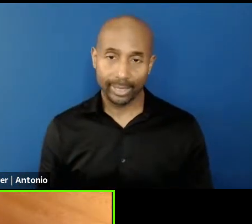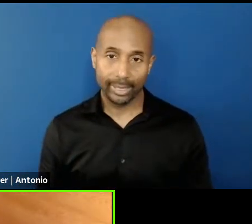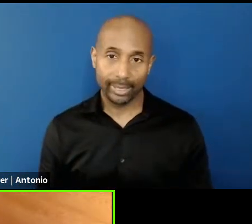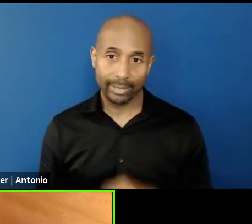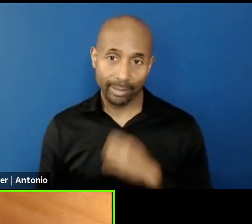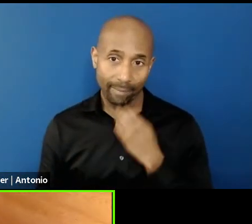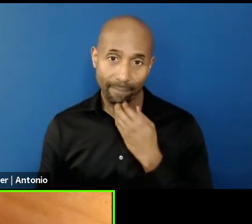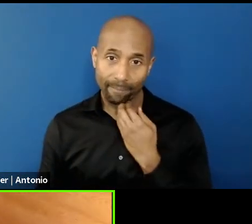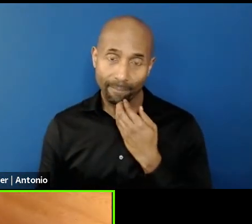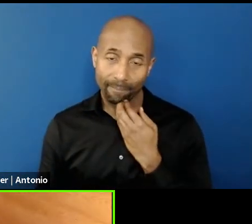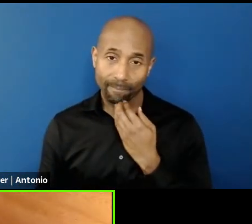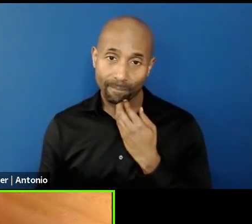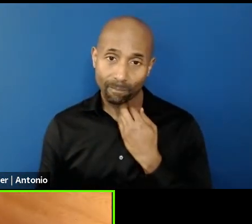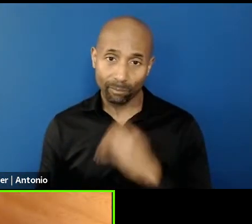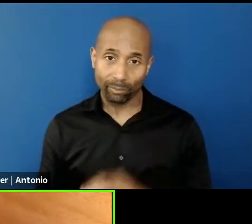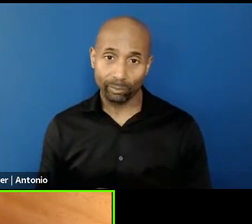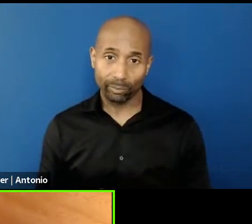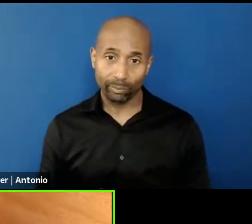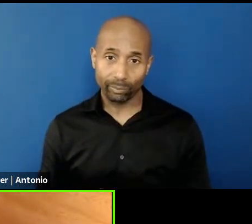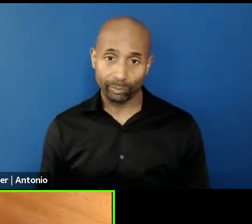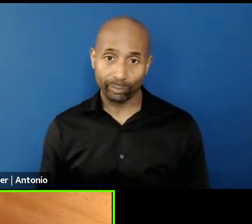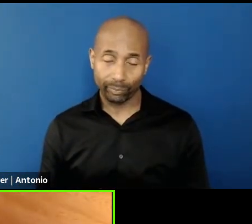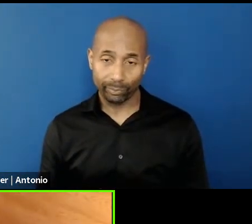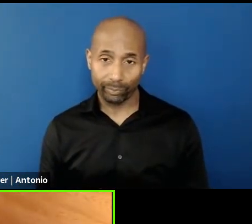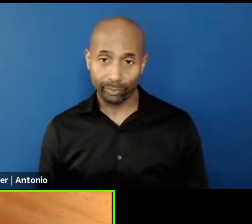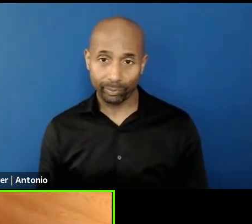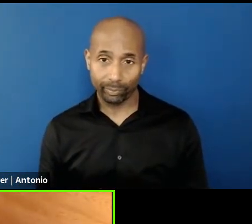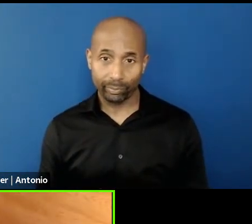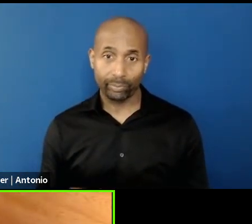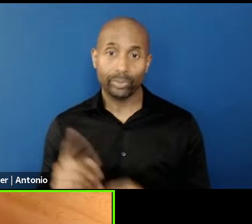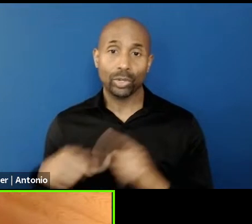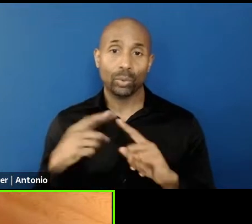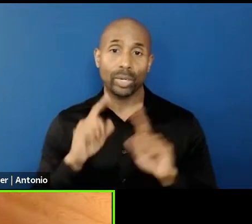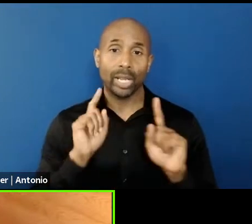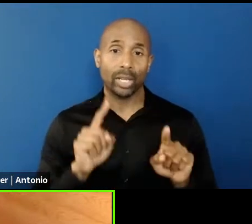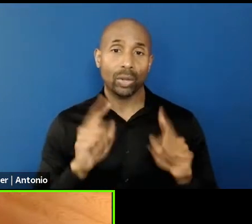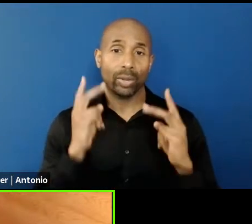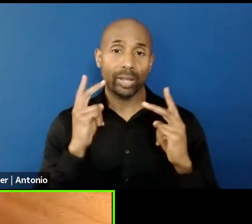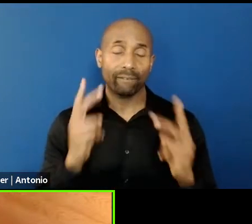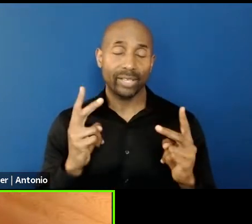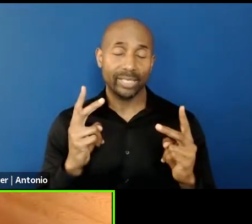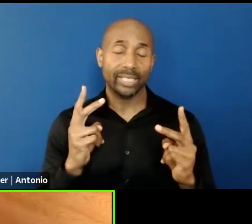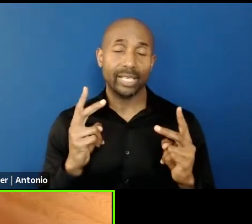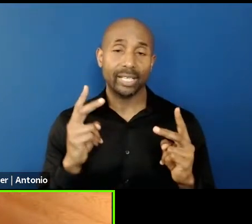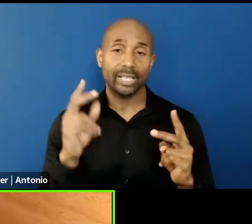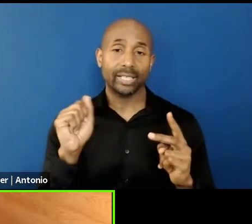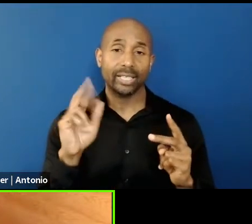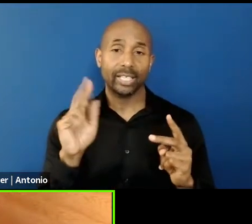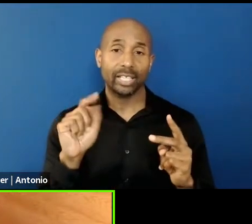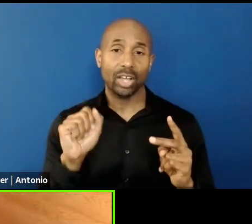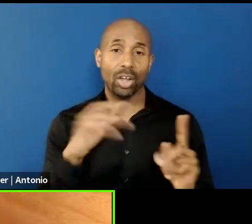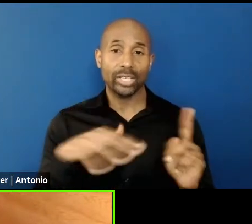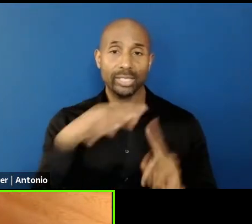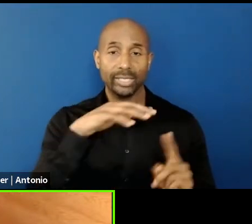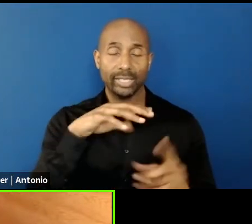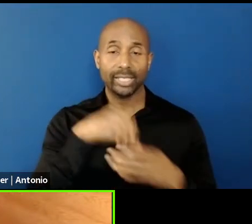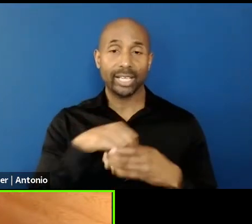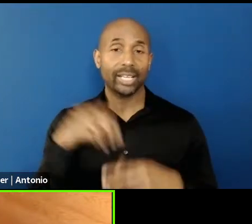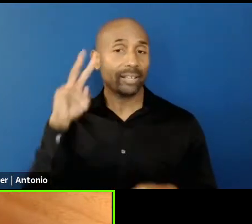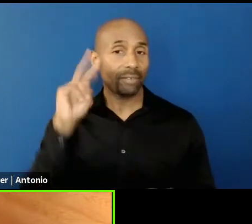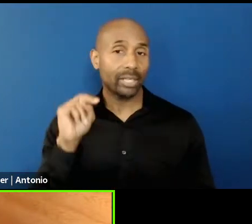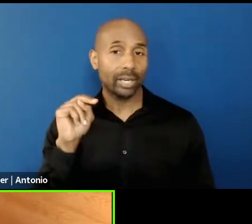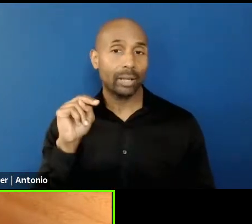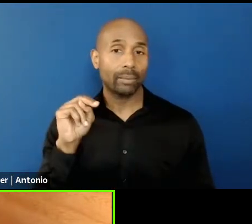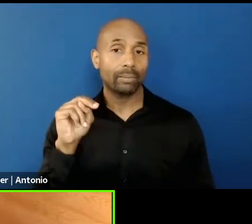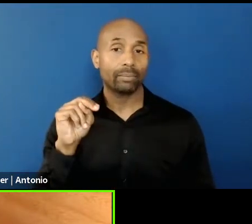and so when I visited like the art scene in, in, in Vietnam, I, I, I was